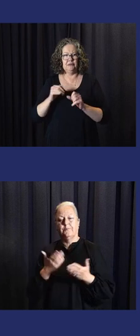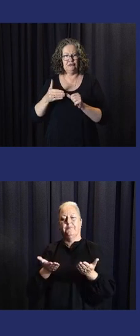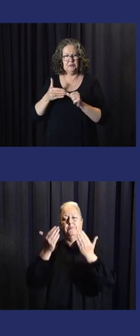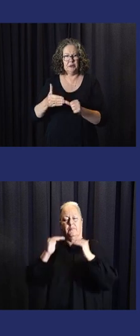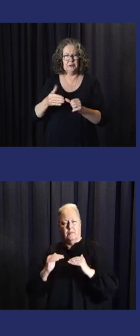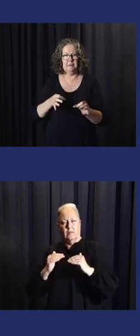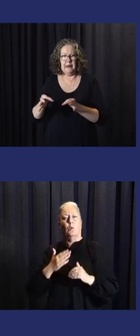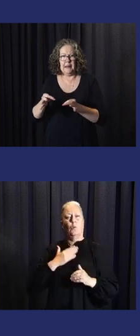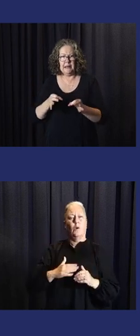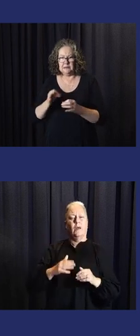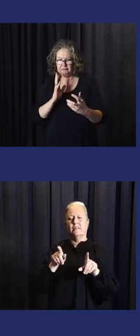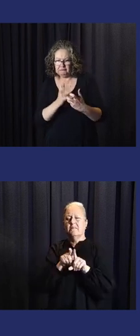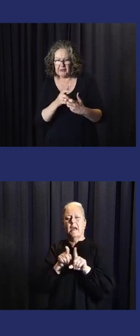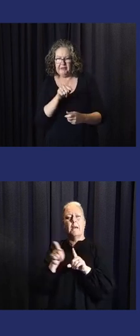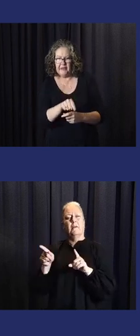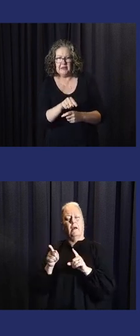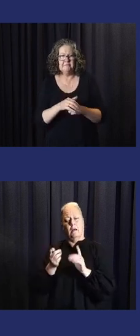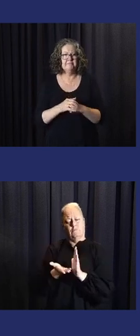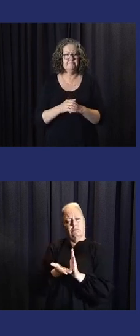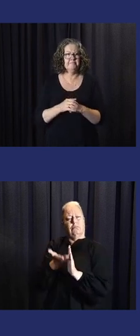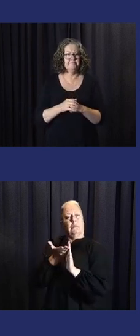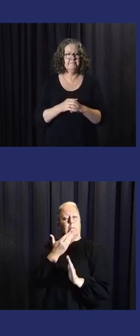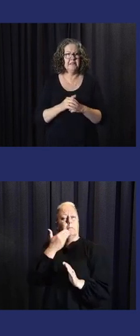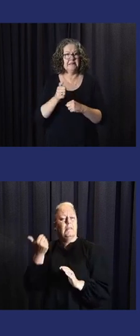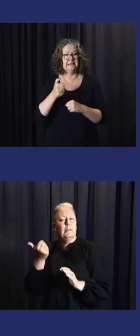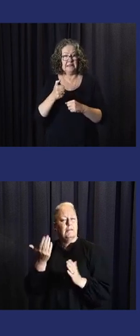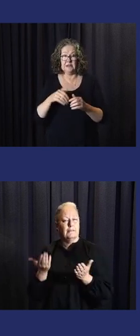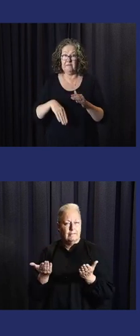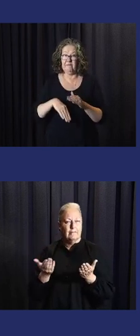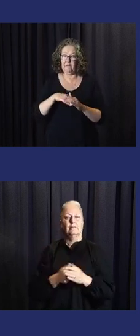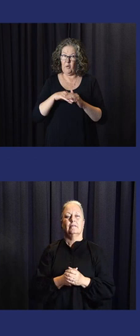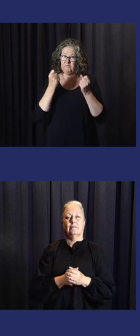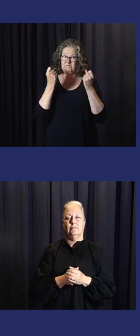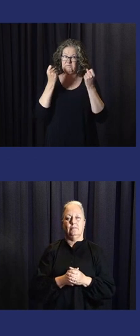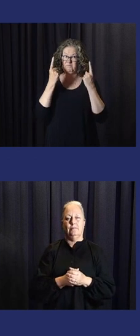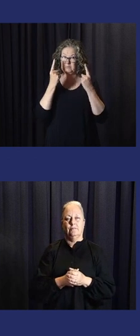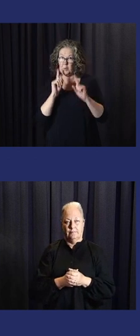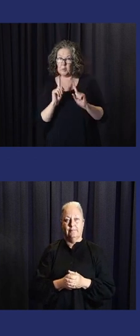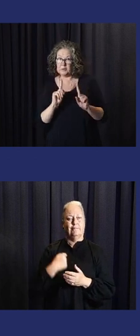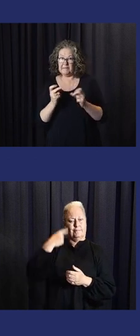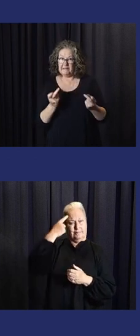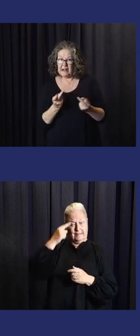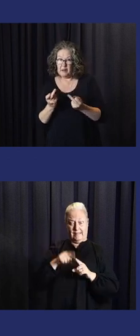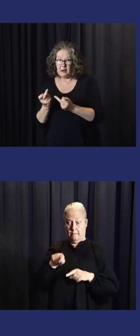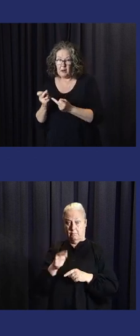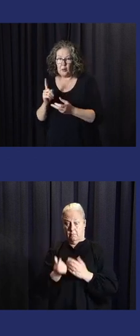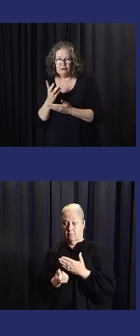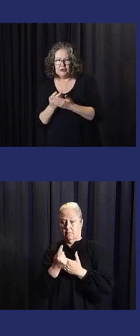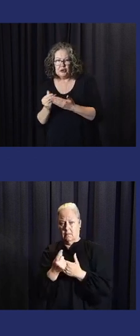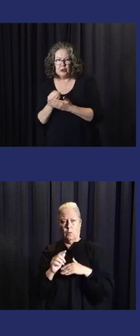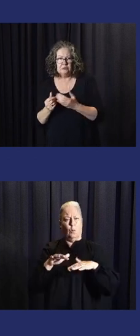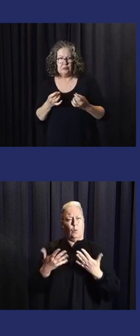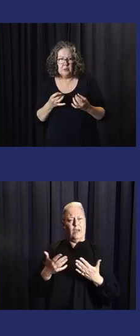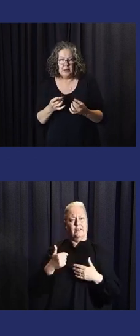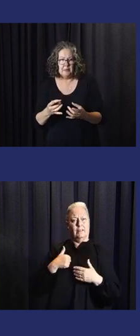that adapts to the actual situation. And the sixth one is taking full advantage of the available resources for